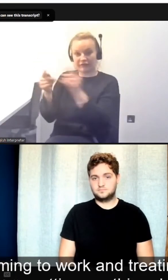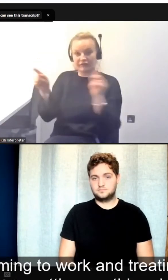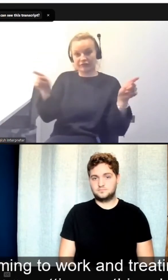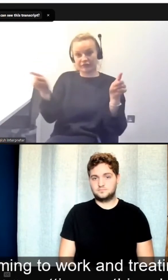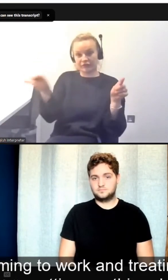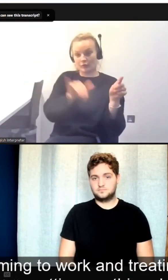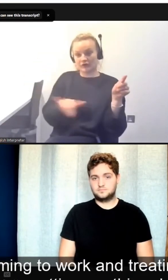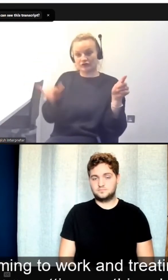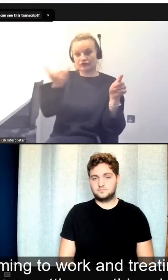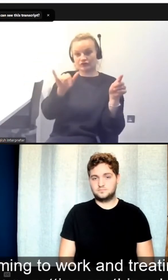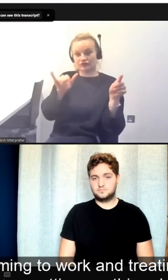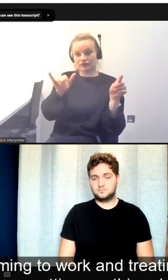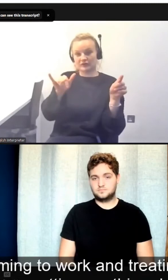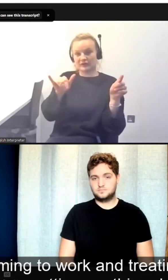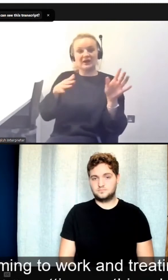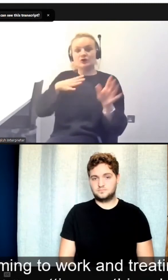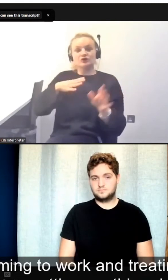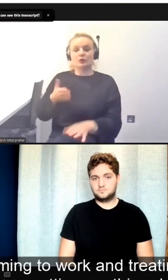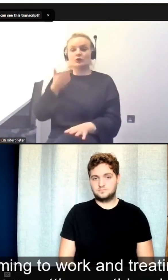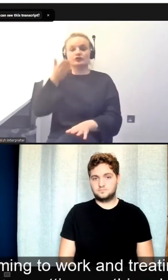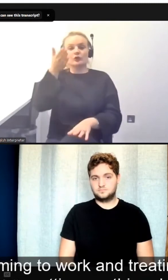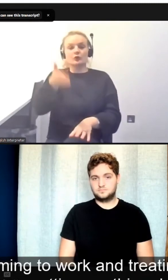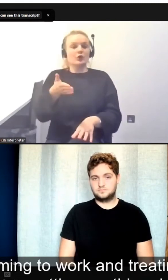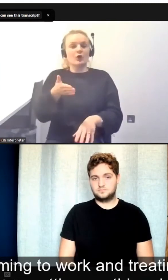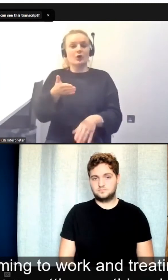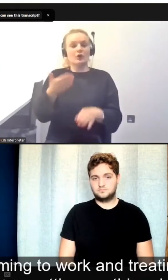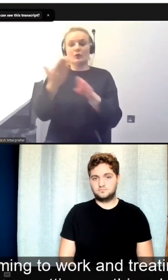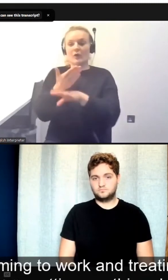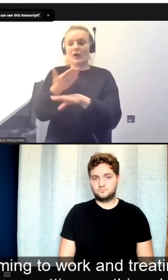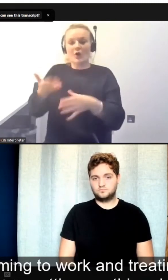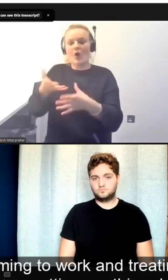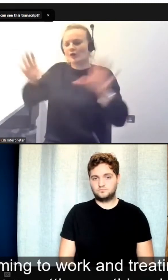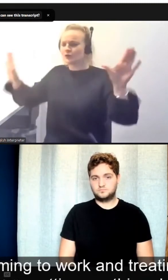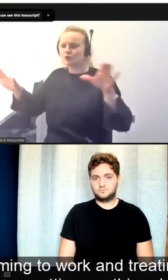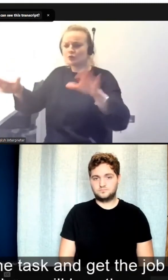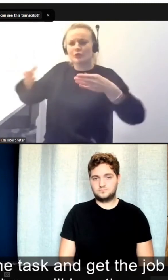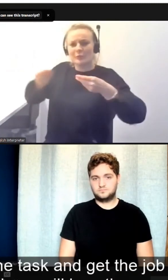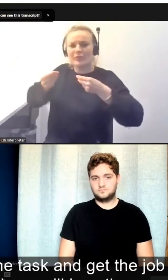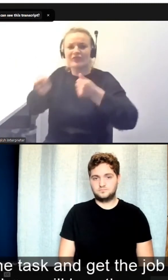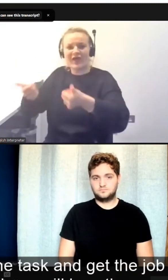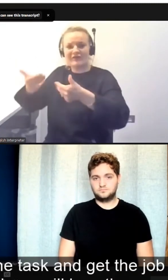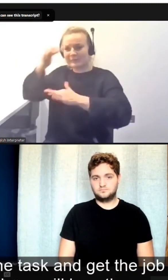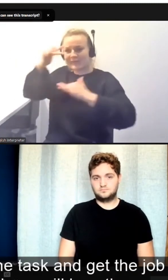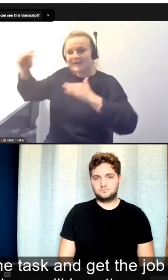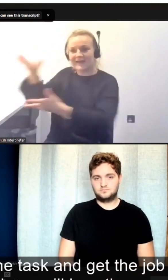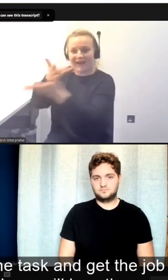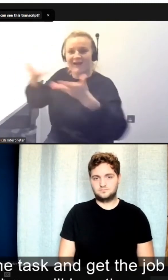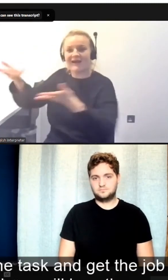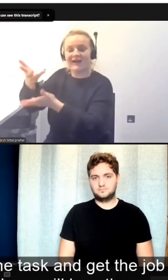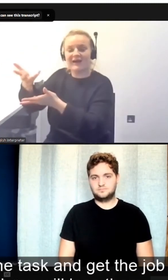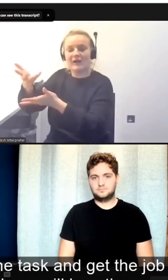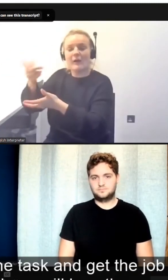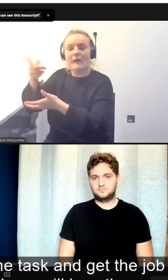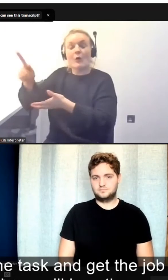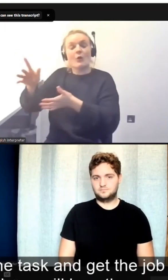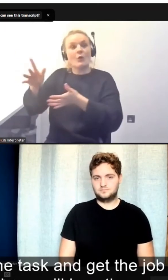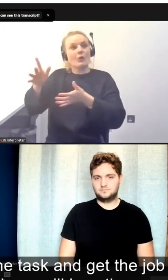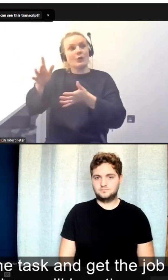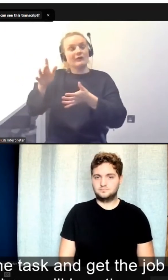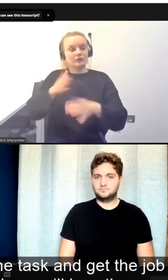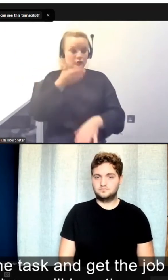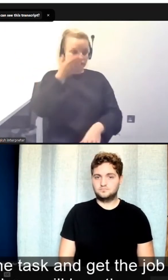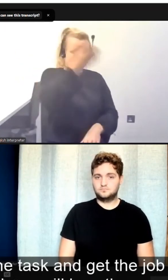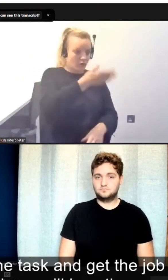just coming to work and treating it like a big group therapy session and never getting anything done. But if you only come to work to do the